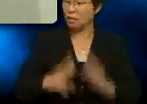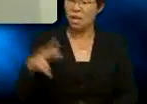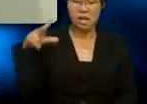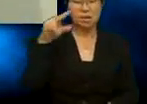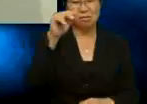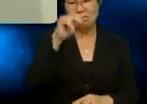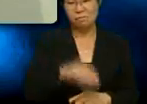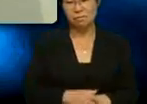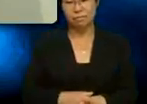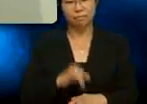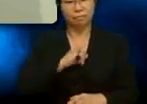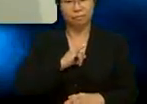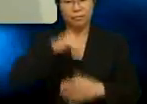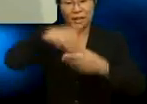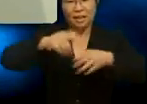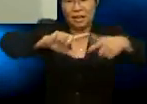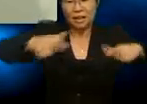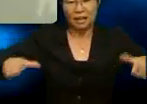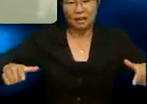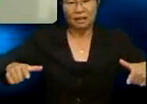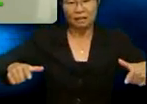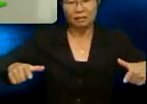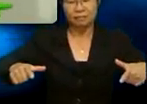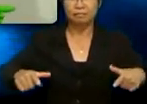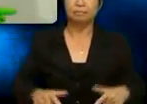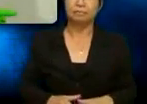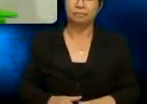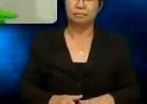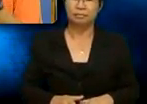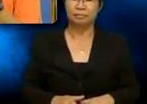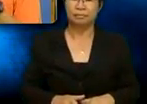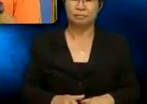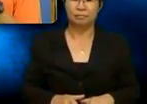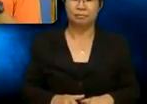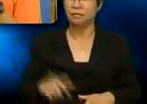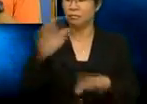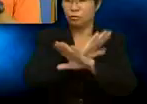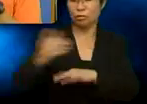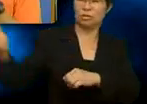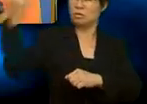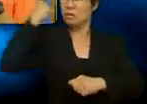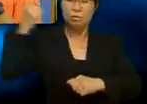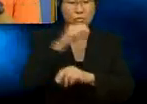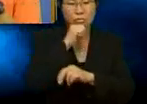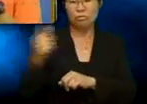I am a language learning game figure. Not some shoot-em-up hero. Oh.